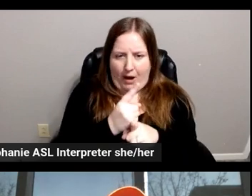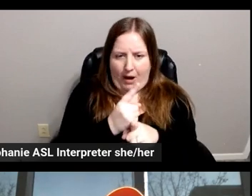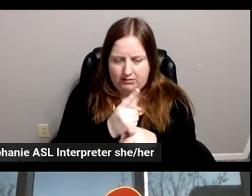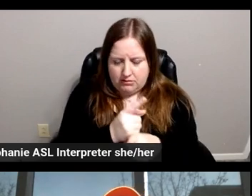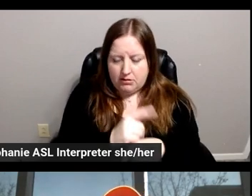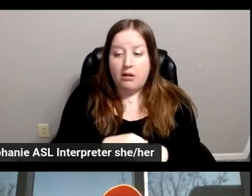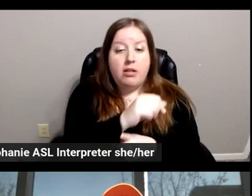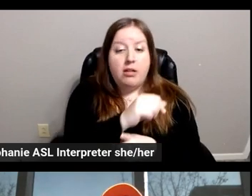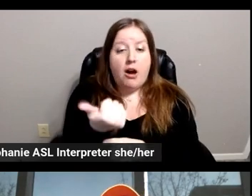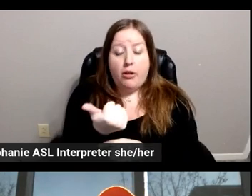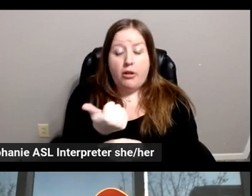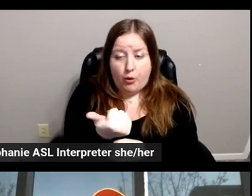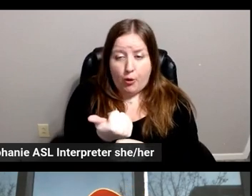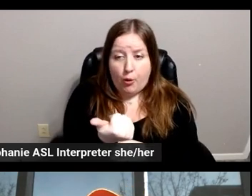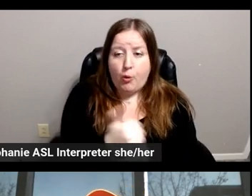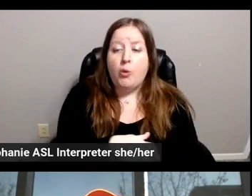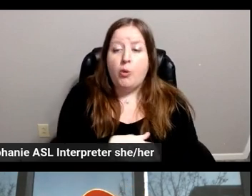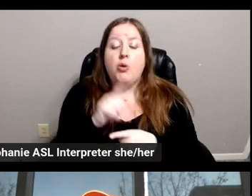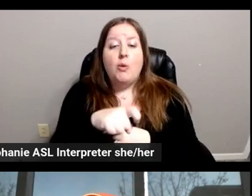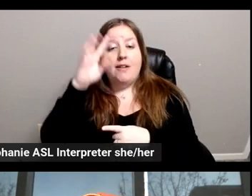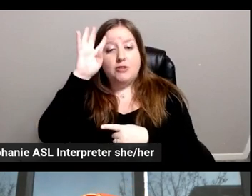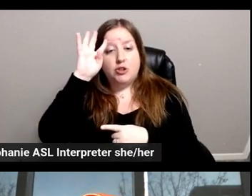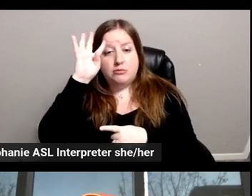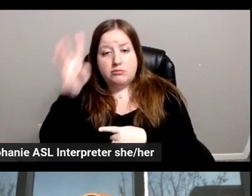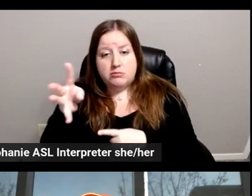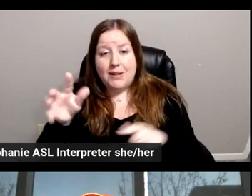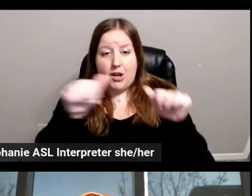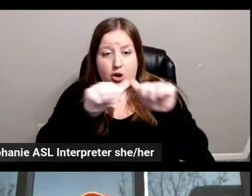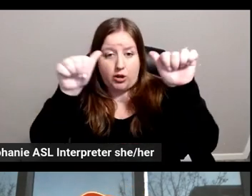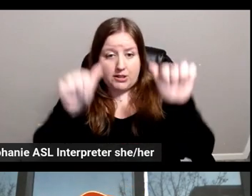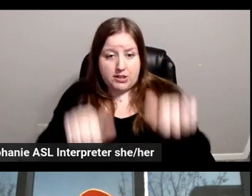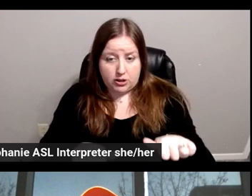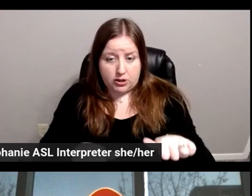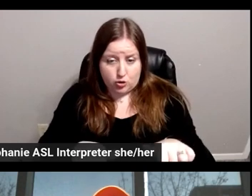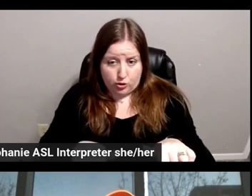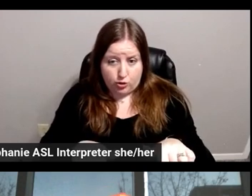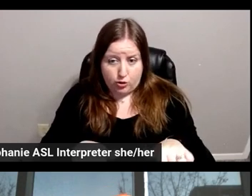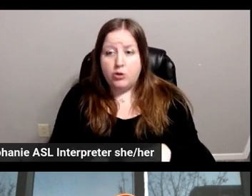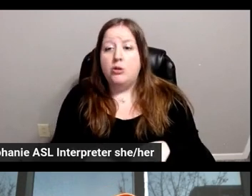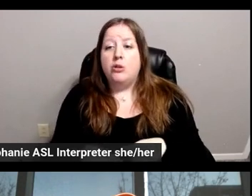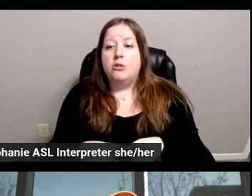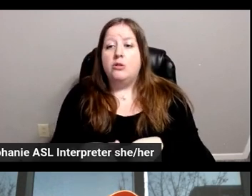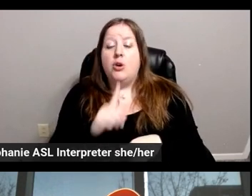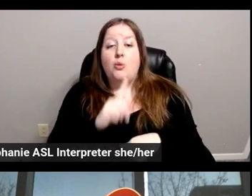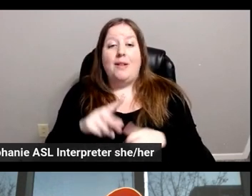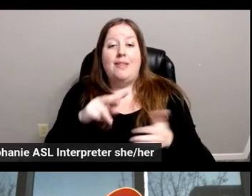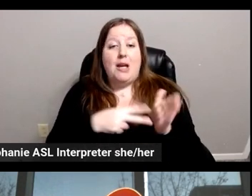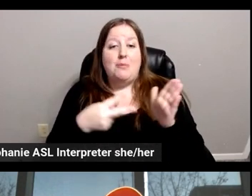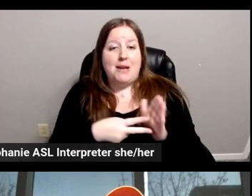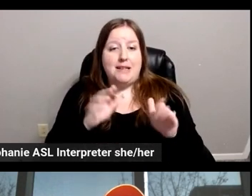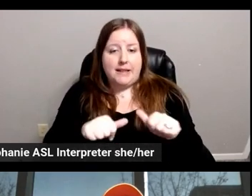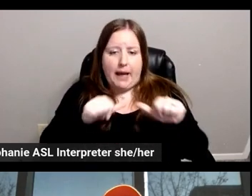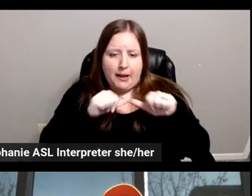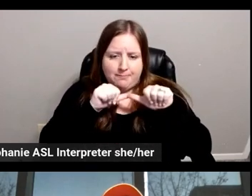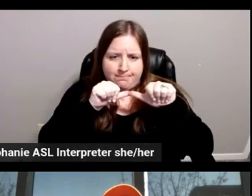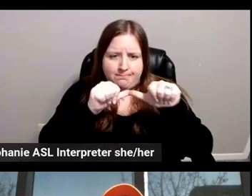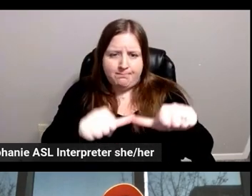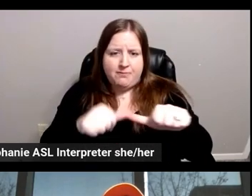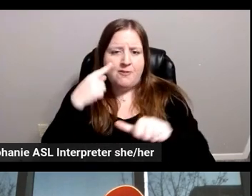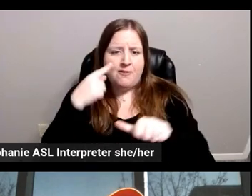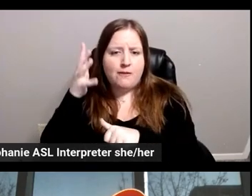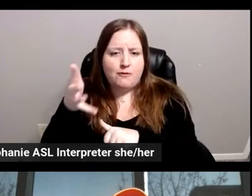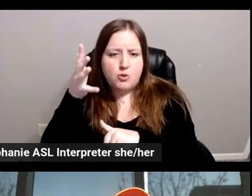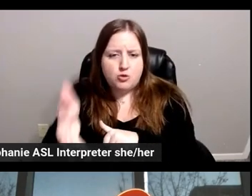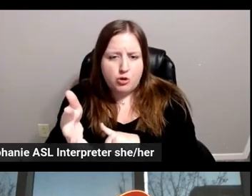is that you need to create an architecture that is actually future-proof. So, it means that